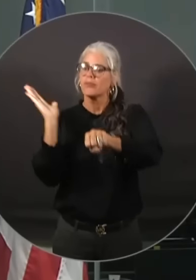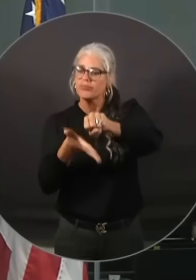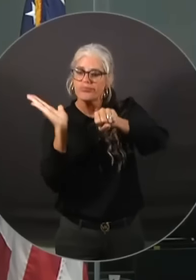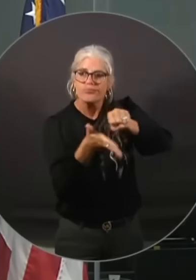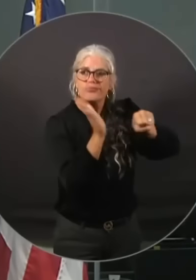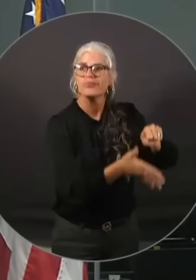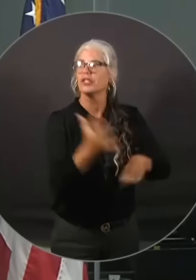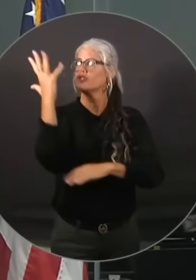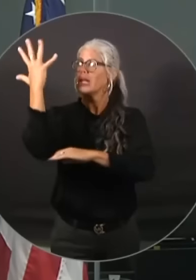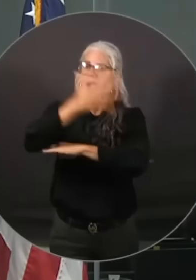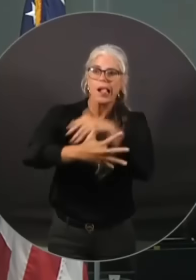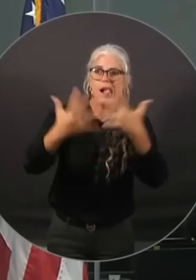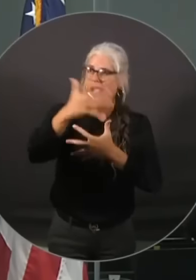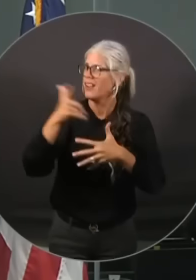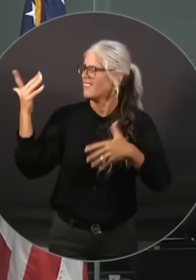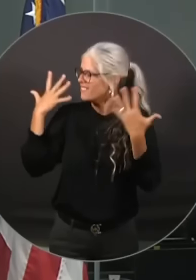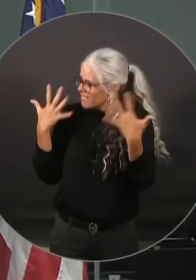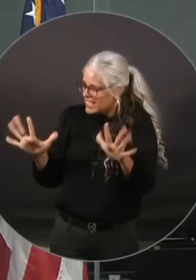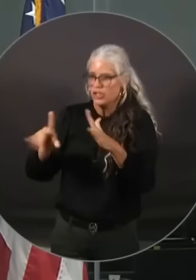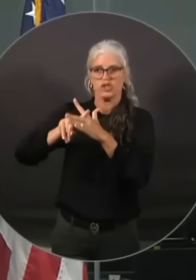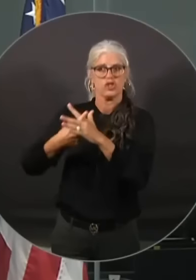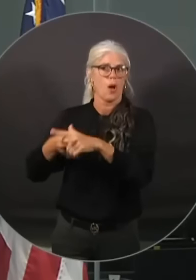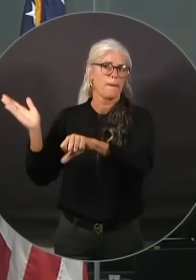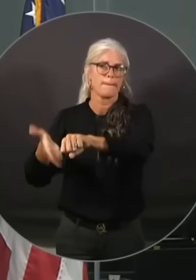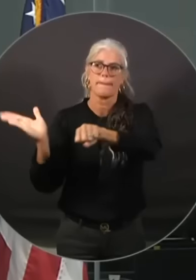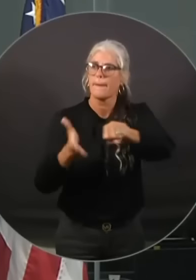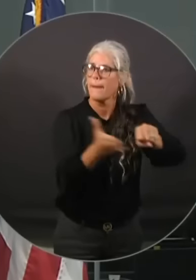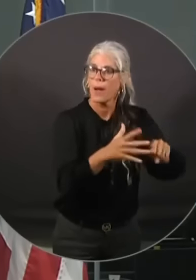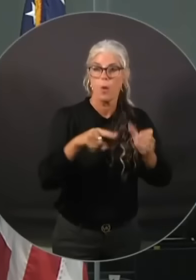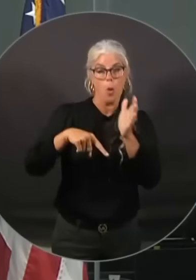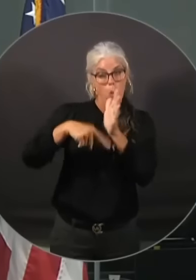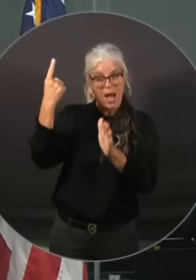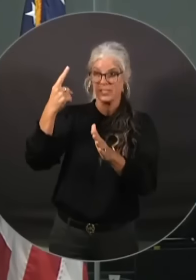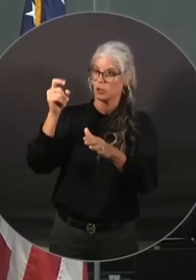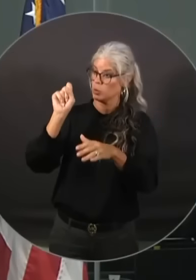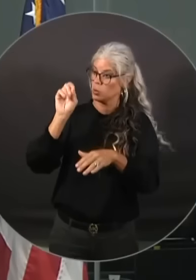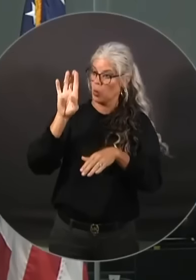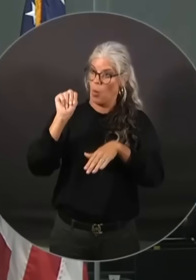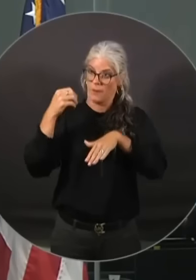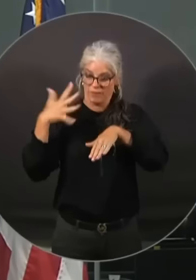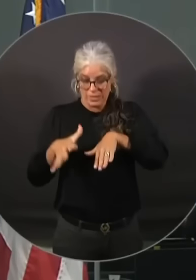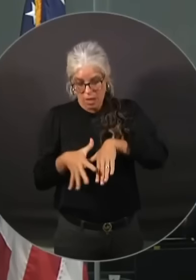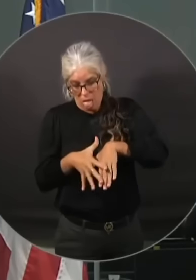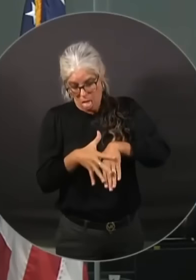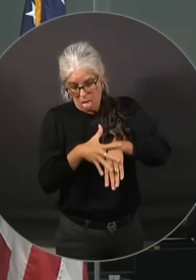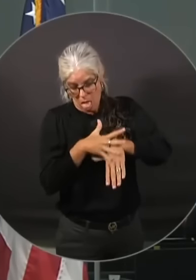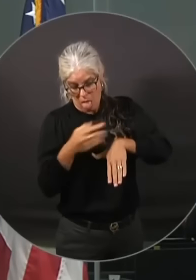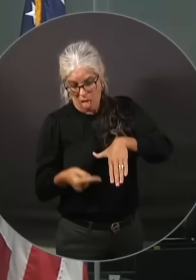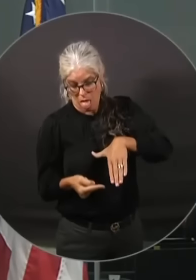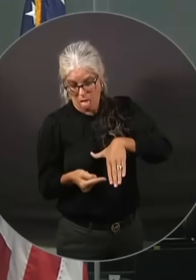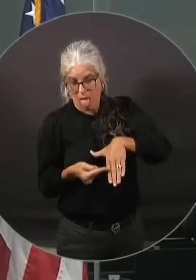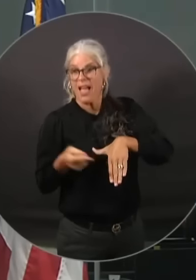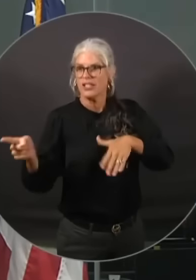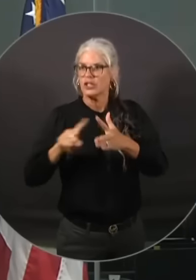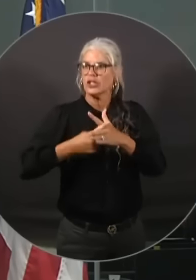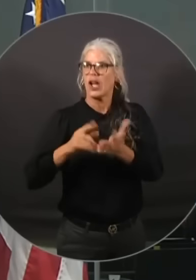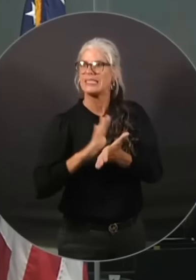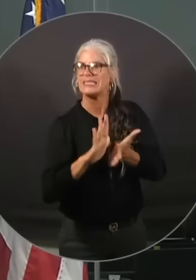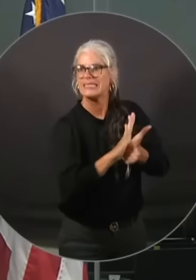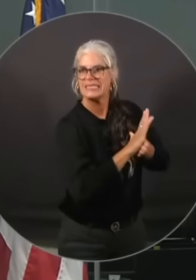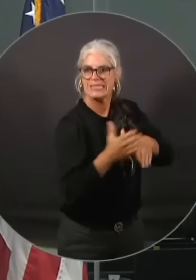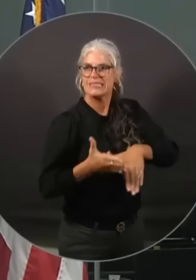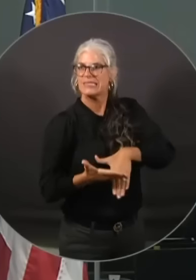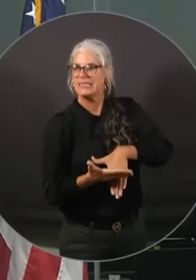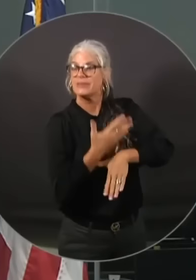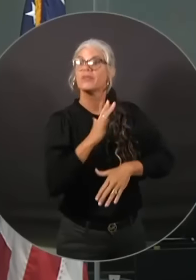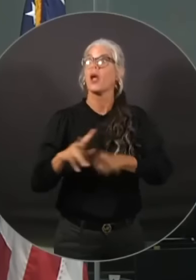start as soon as the storm passes. The Sunshine Skyway Bridge and the Howard Franklin Blair Bridge have been temporary